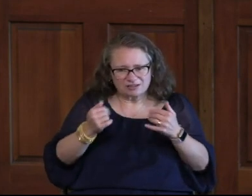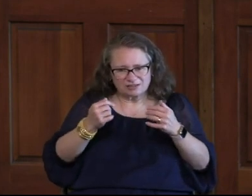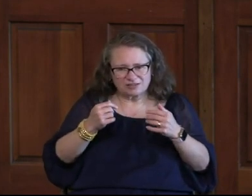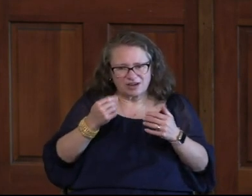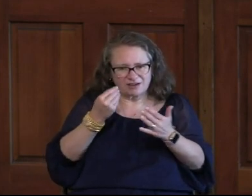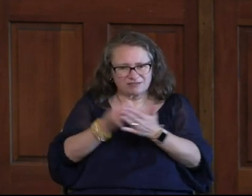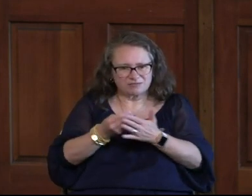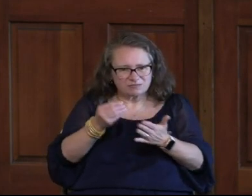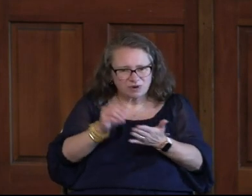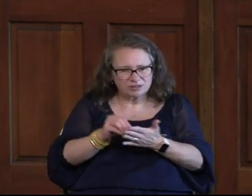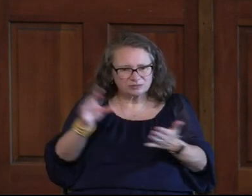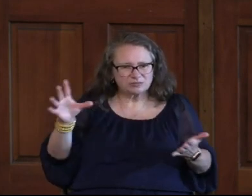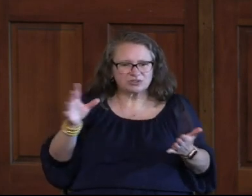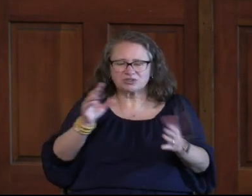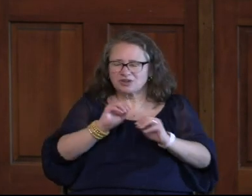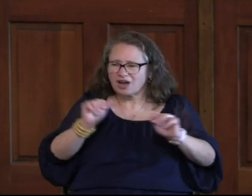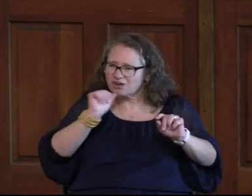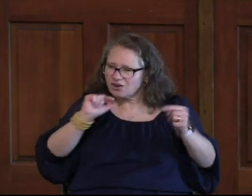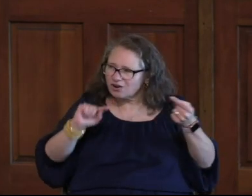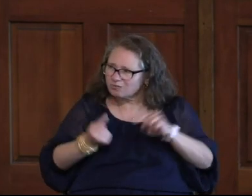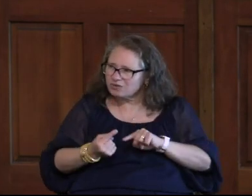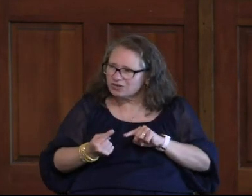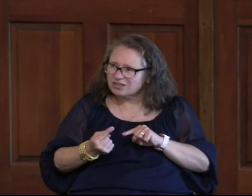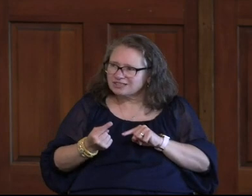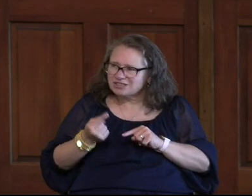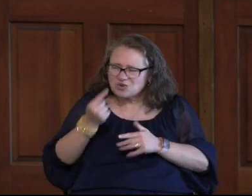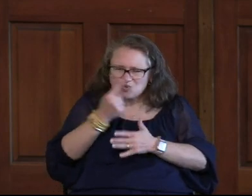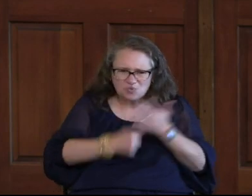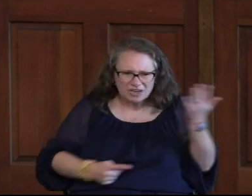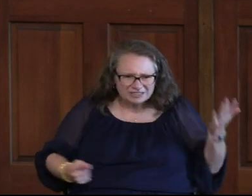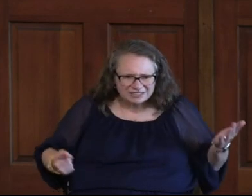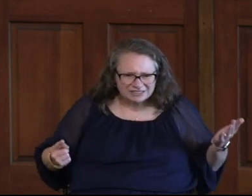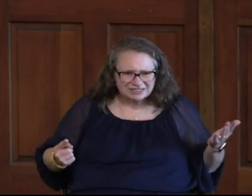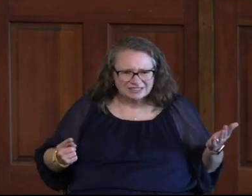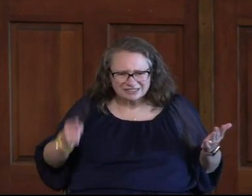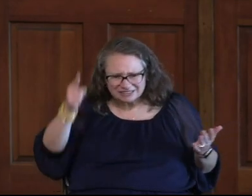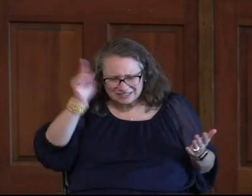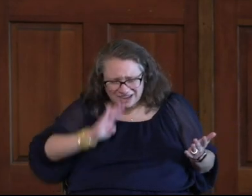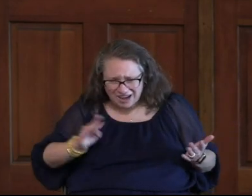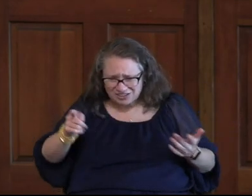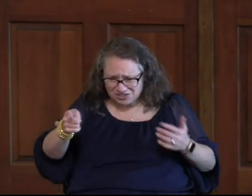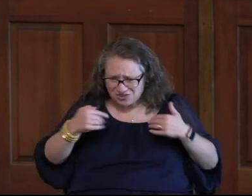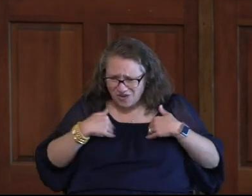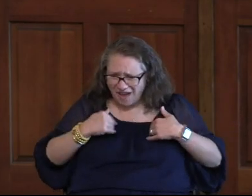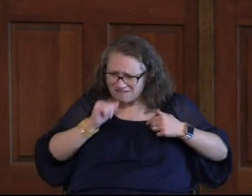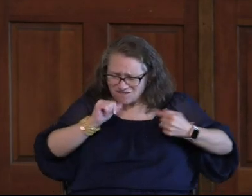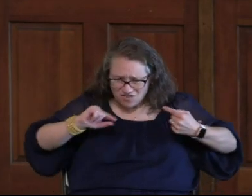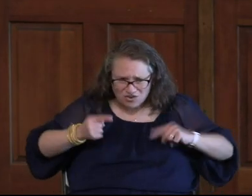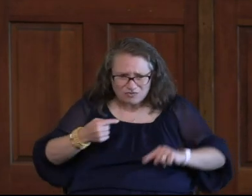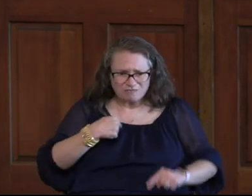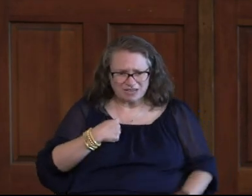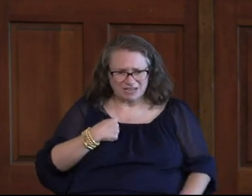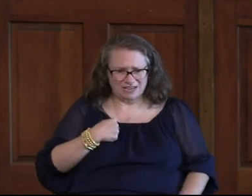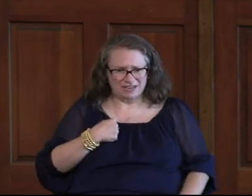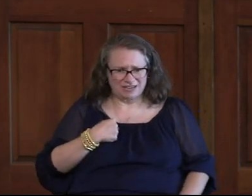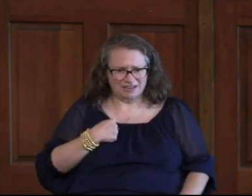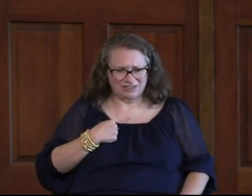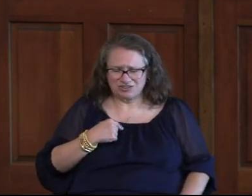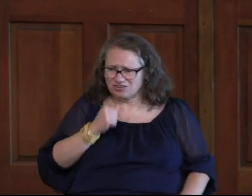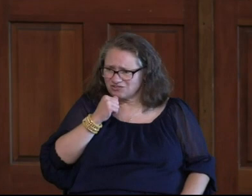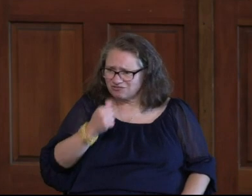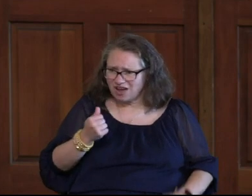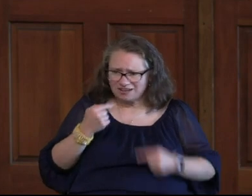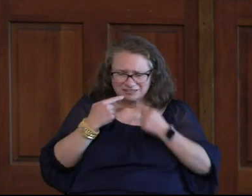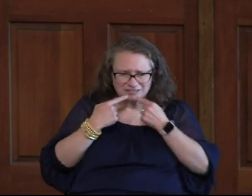to prosper you and not harm you. And she was like, what? God, you have harmed me. You haven't